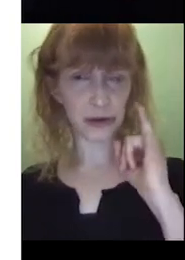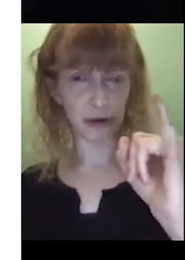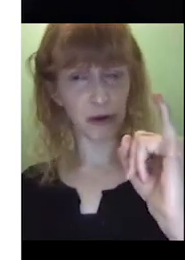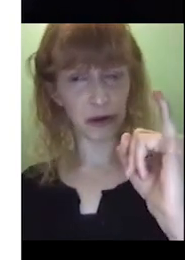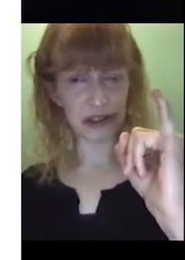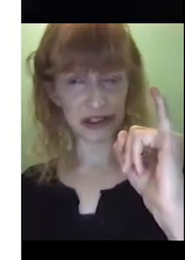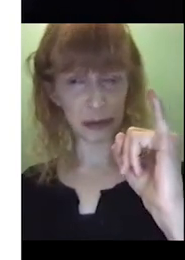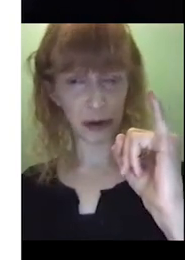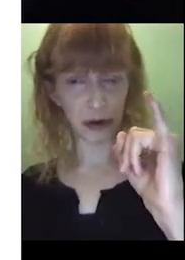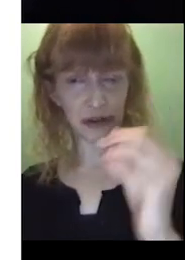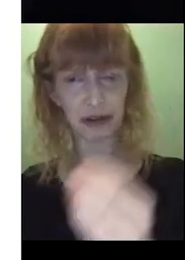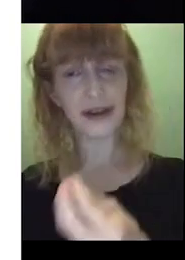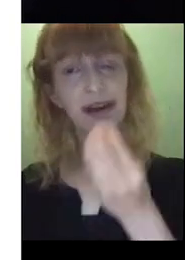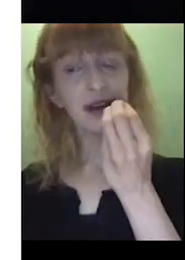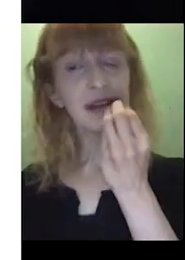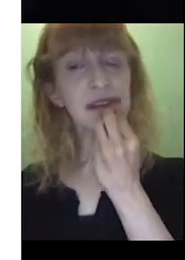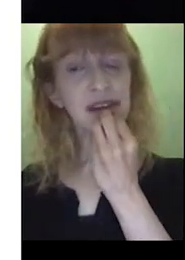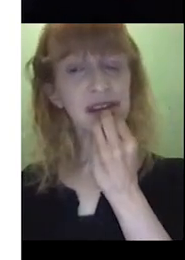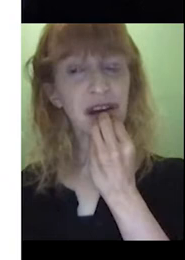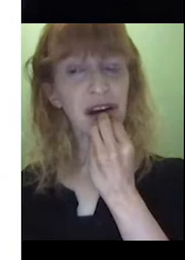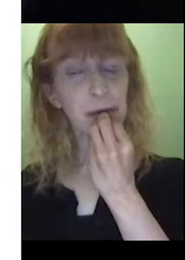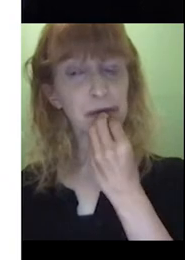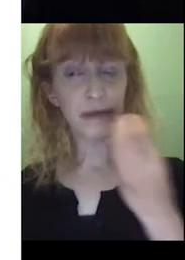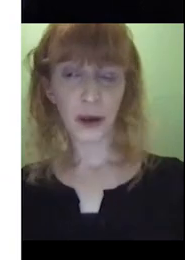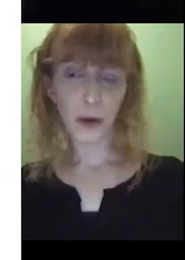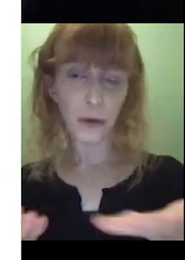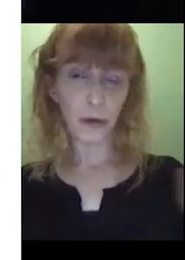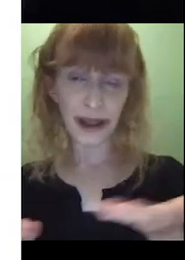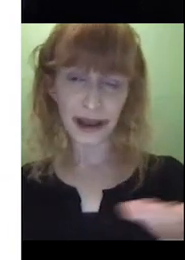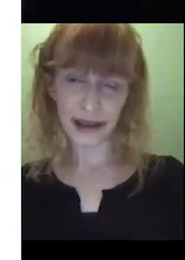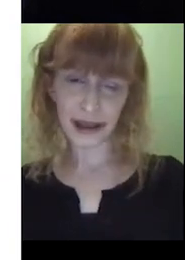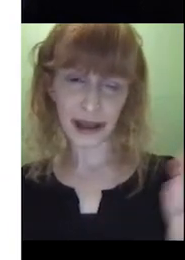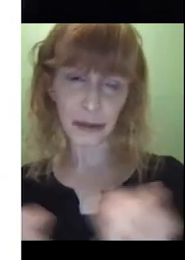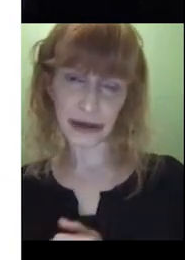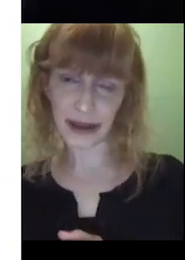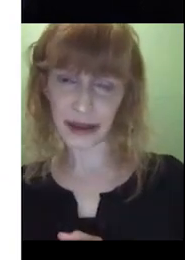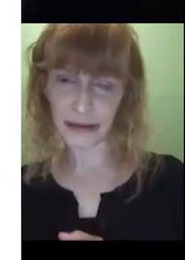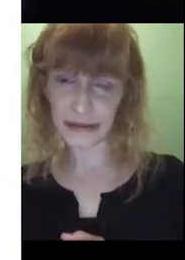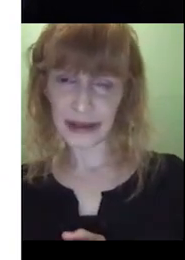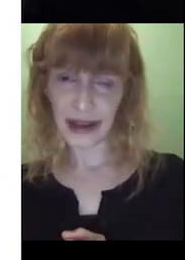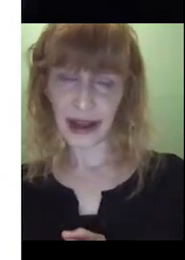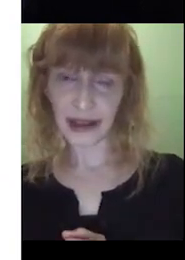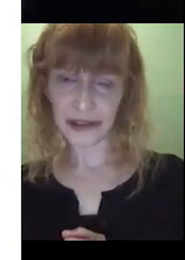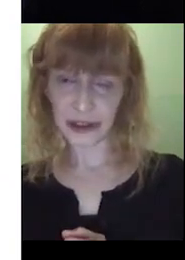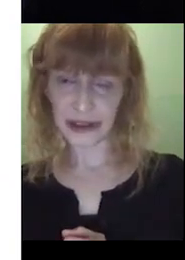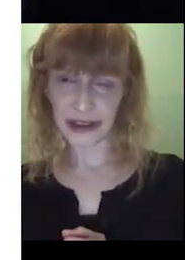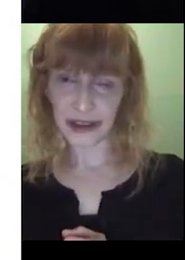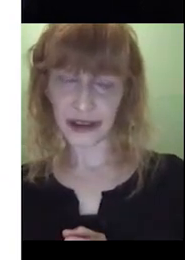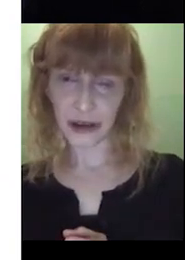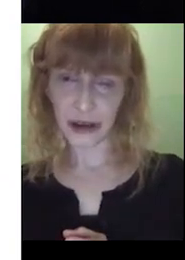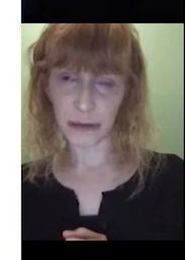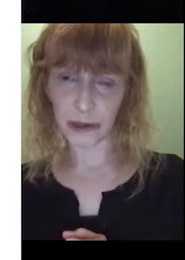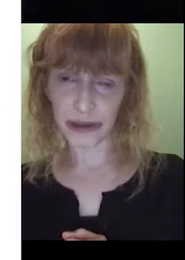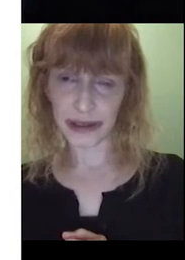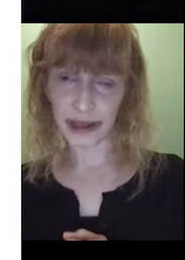do Naughty Spot. It's dinner time. Where can he be? And then as you can see